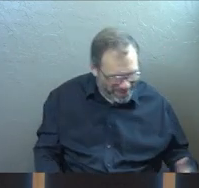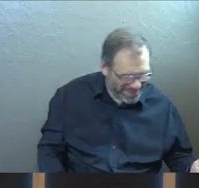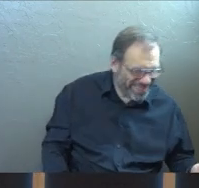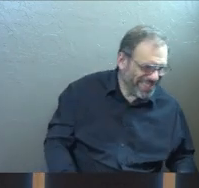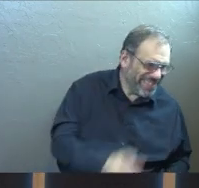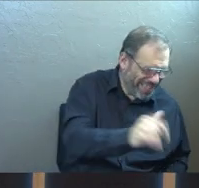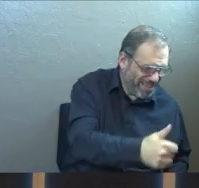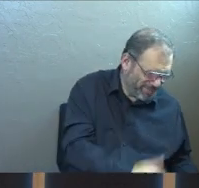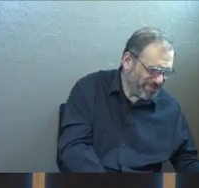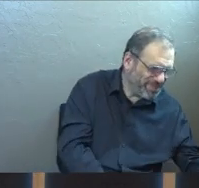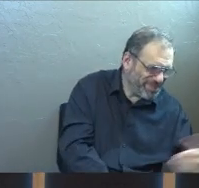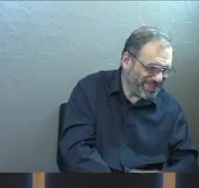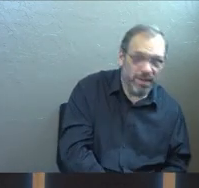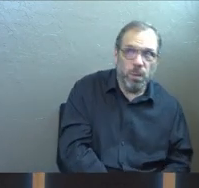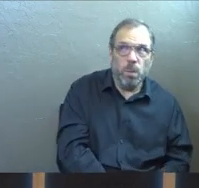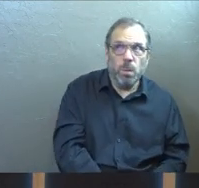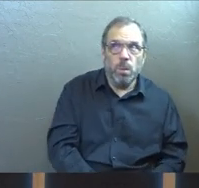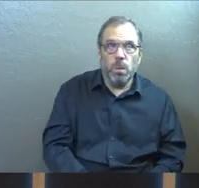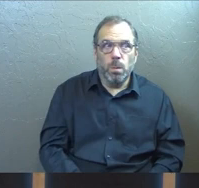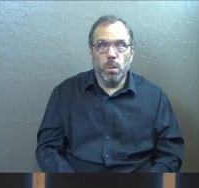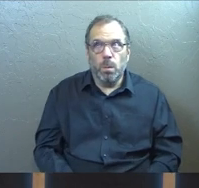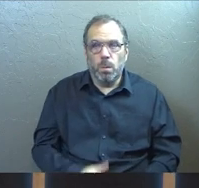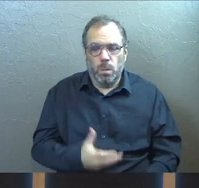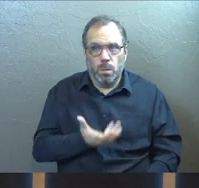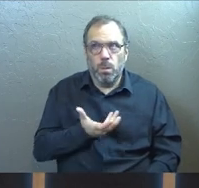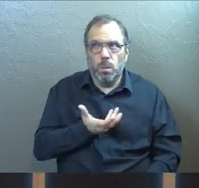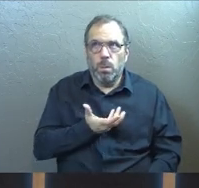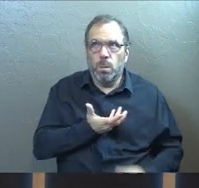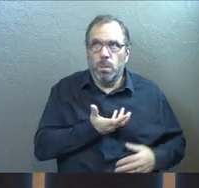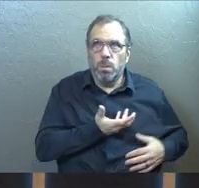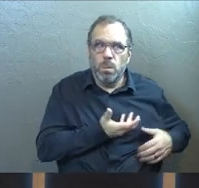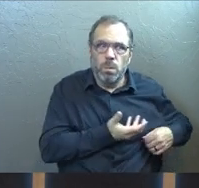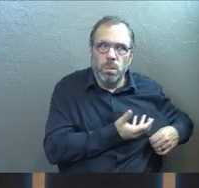to cash the check, we don't like it.